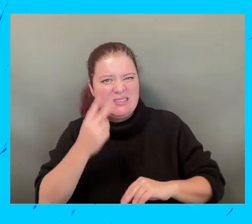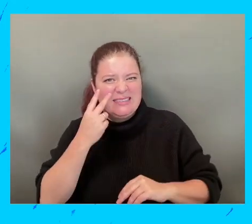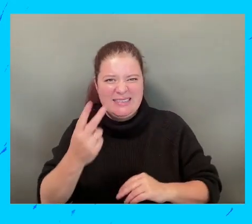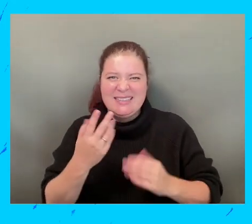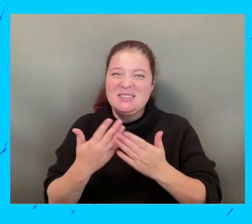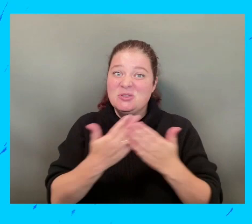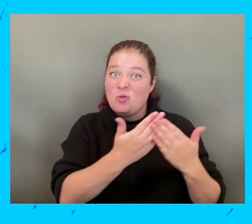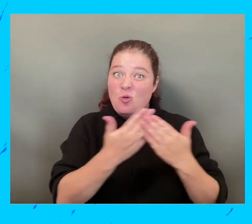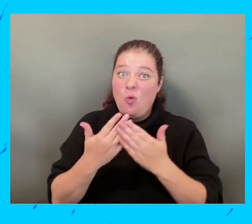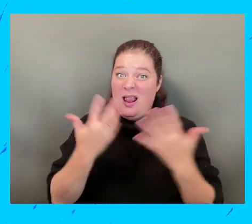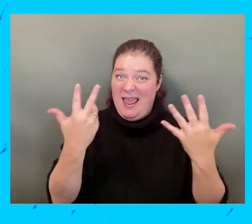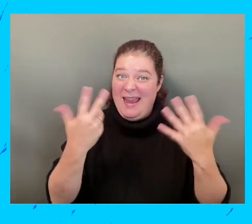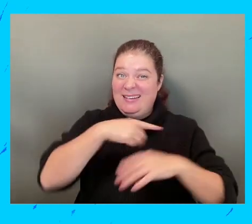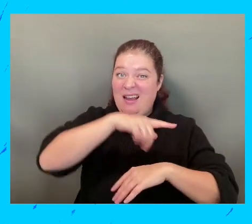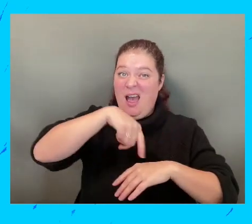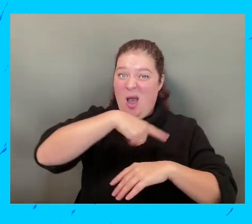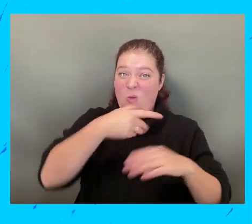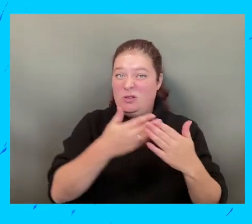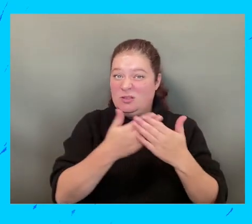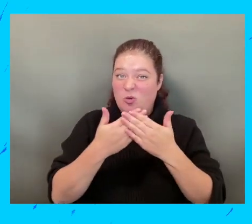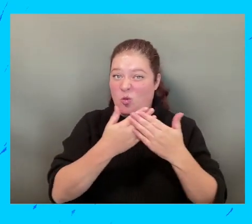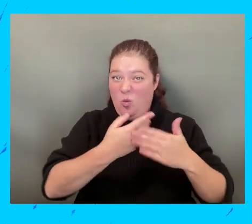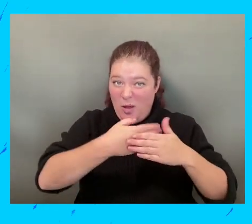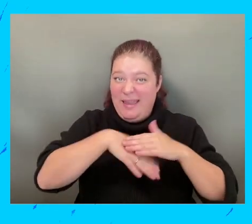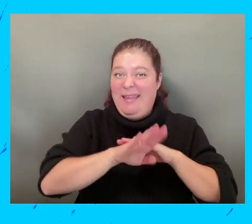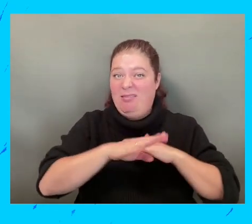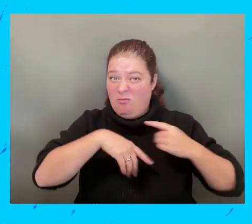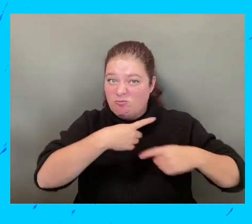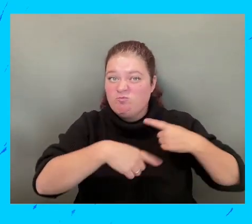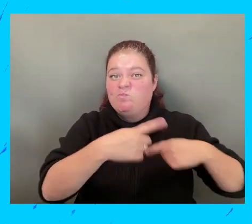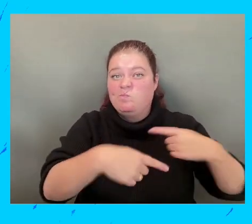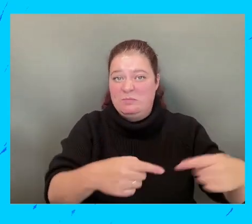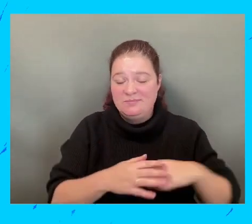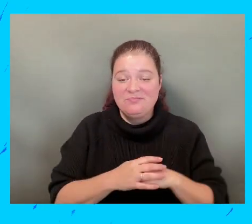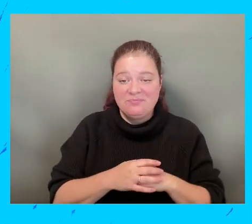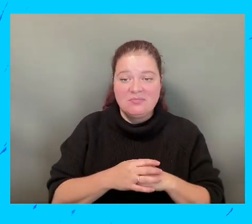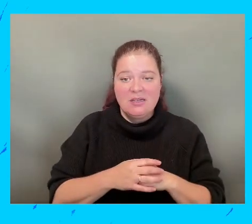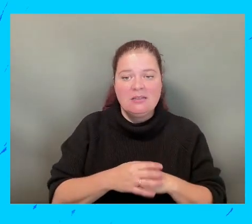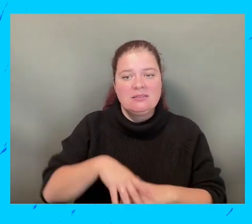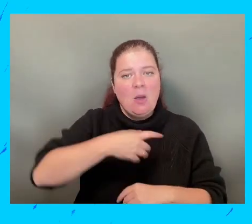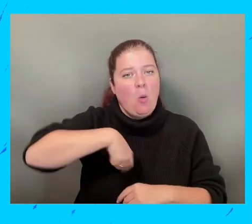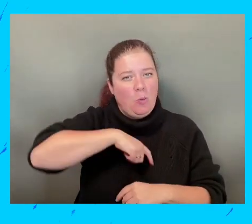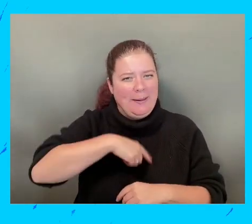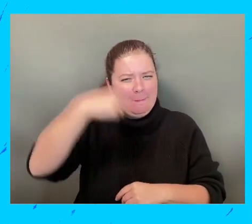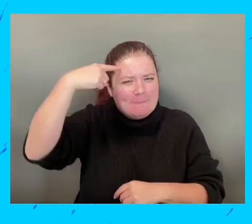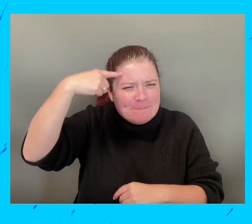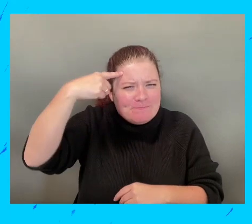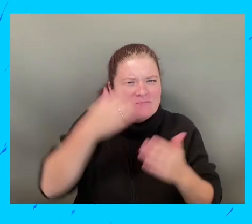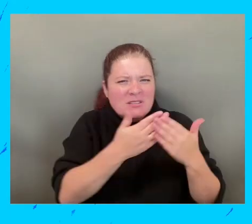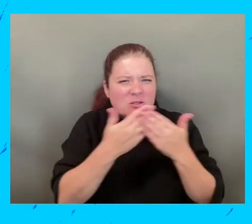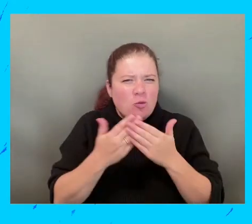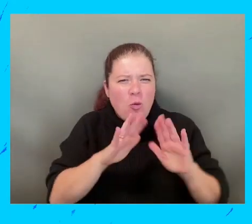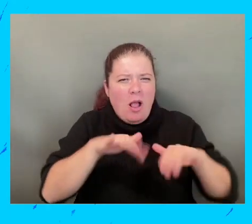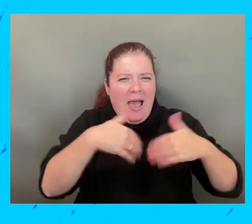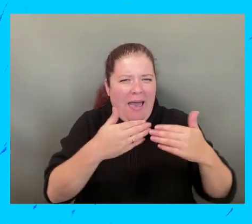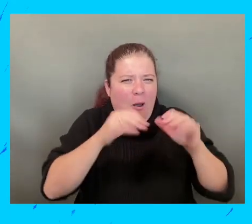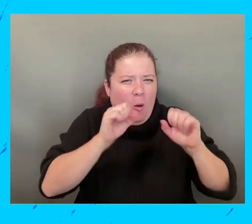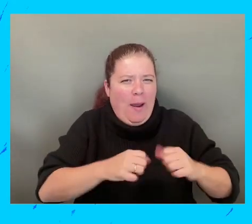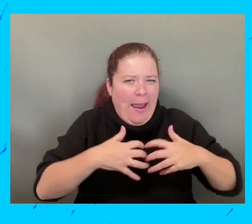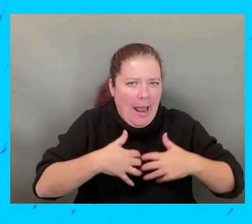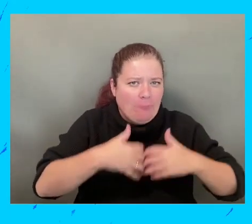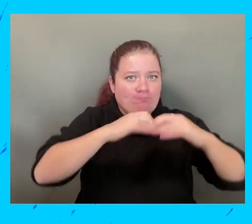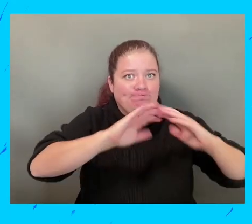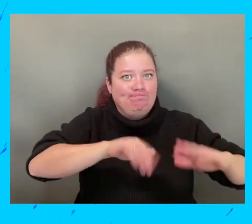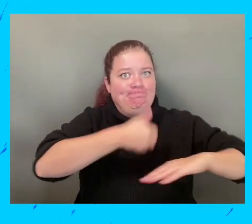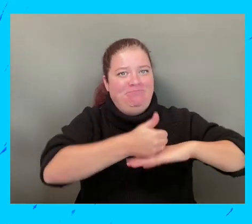the government we see that the children are in great part of the